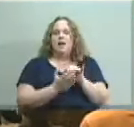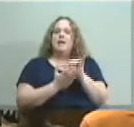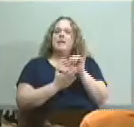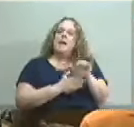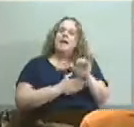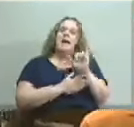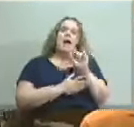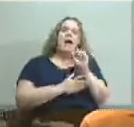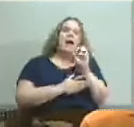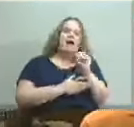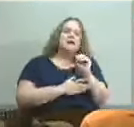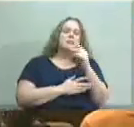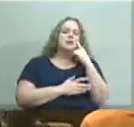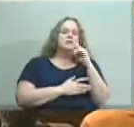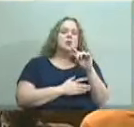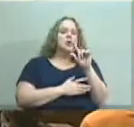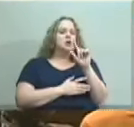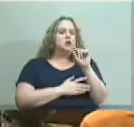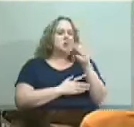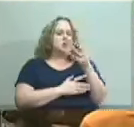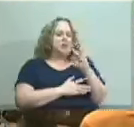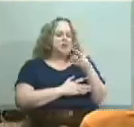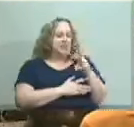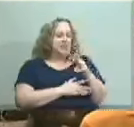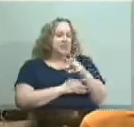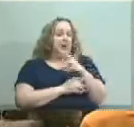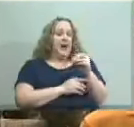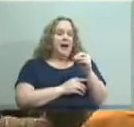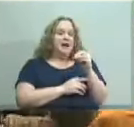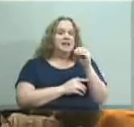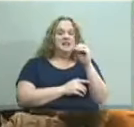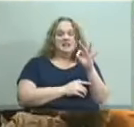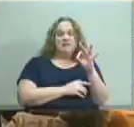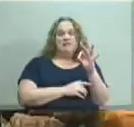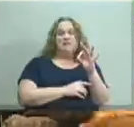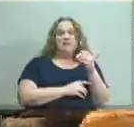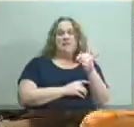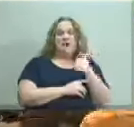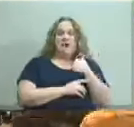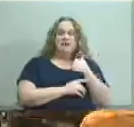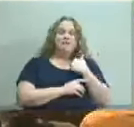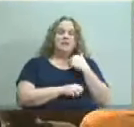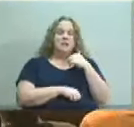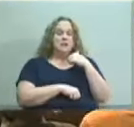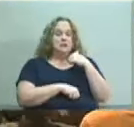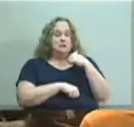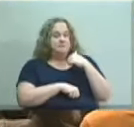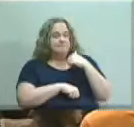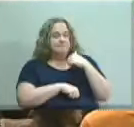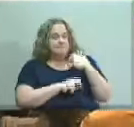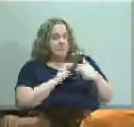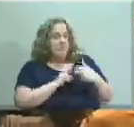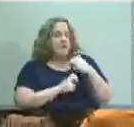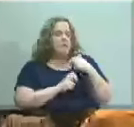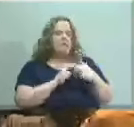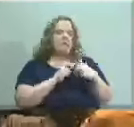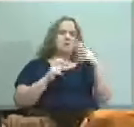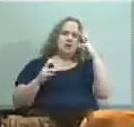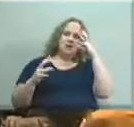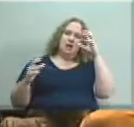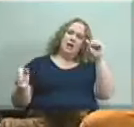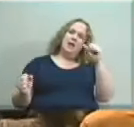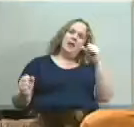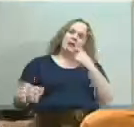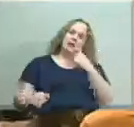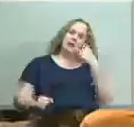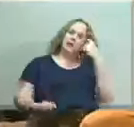forward for 2016 and if there are concrete issues i mean dr hargens can explain why she thinks